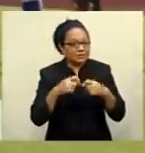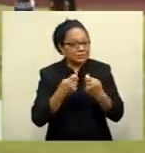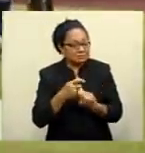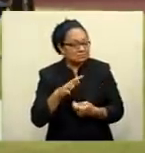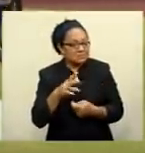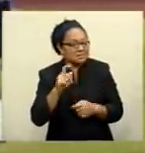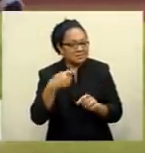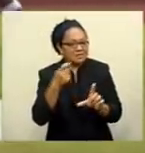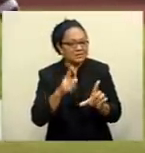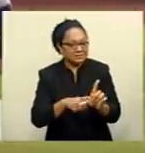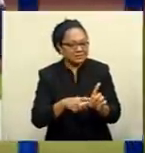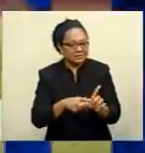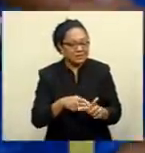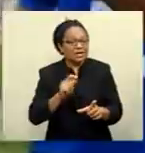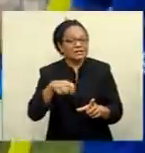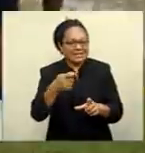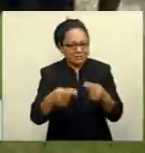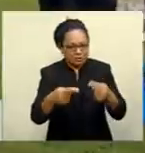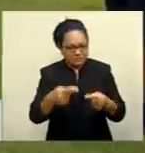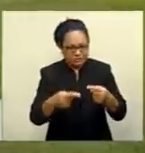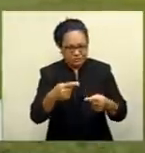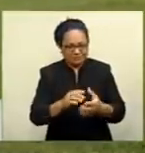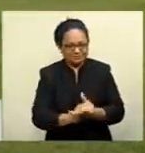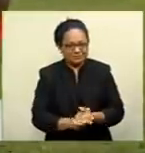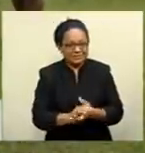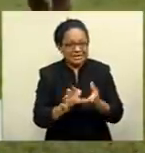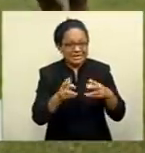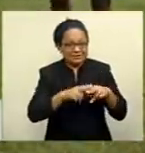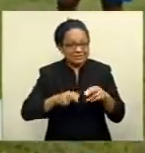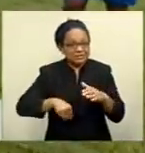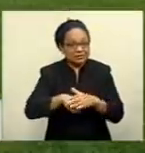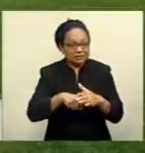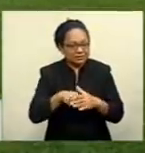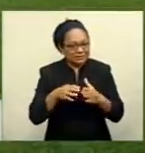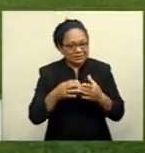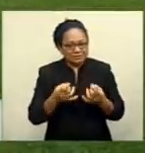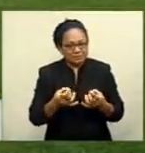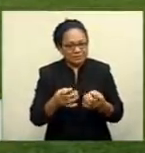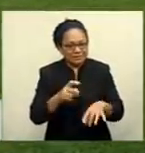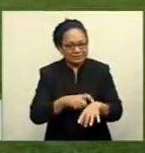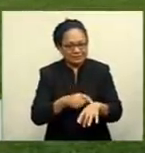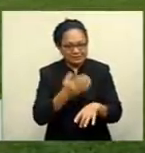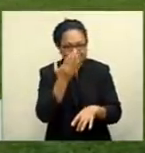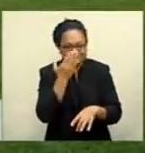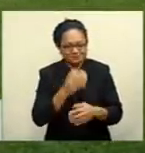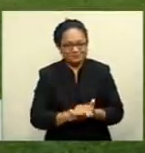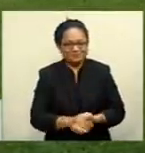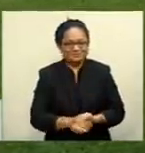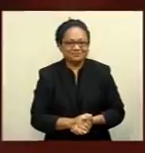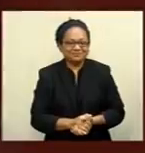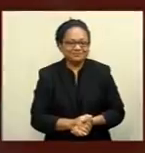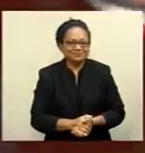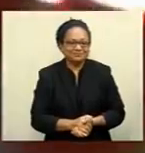next season. And Fiji football races against time. Details coming up.